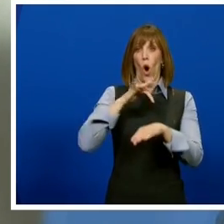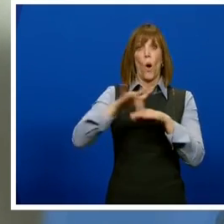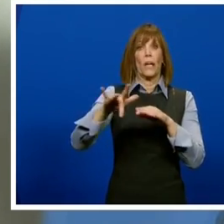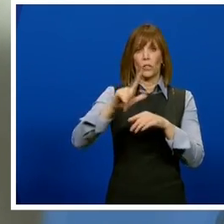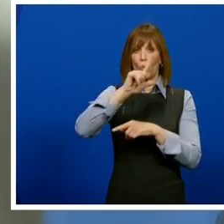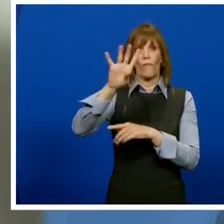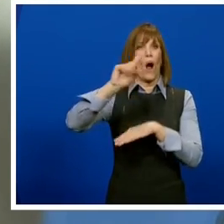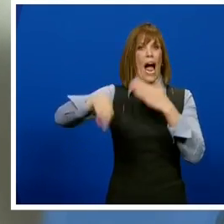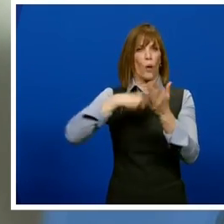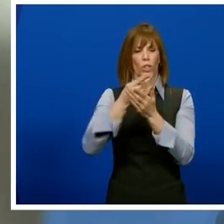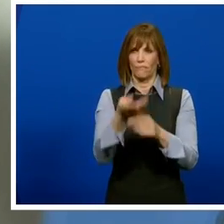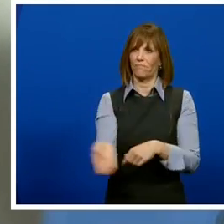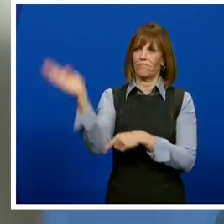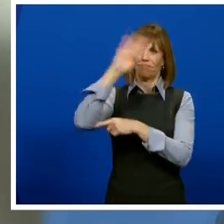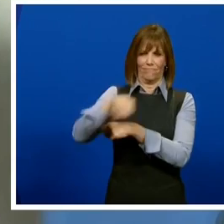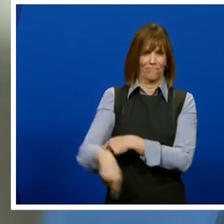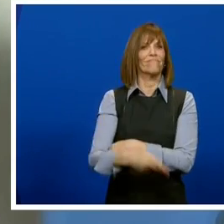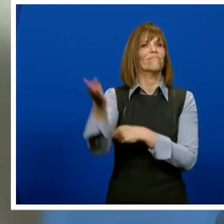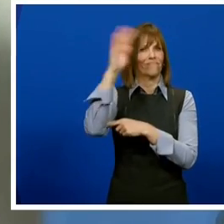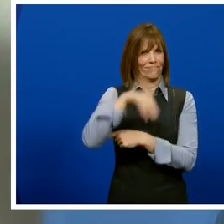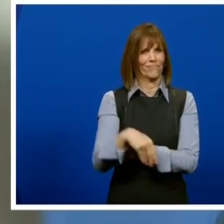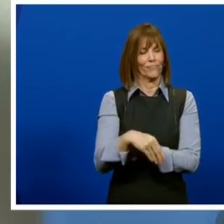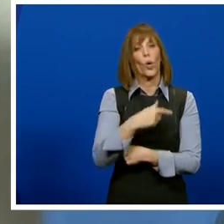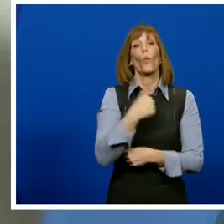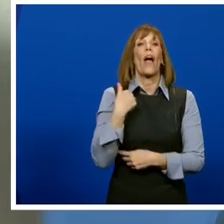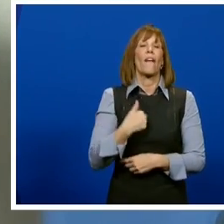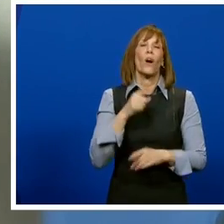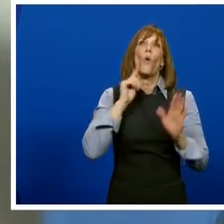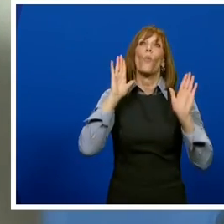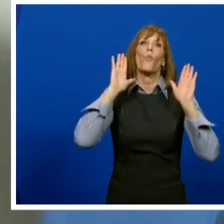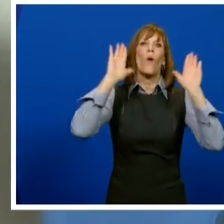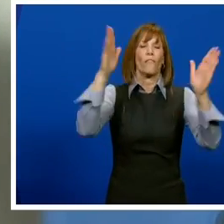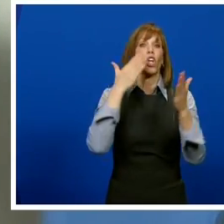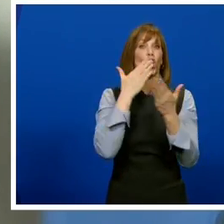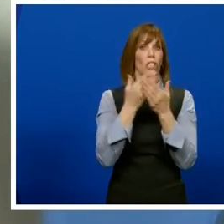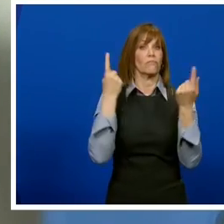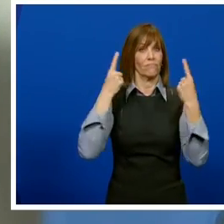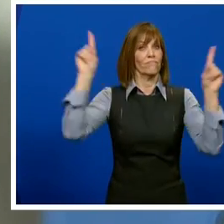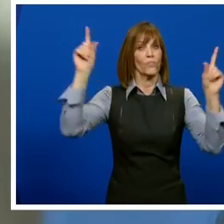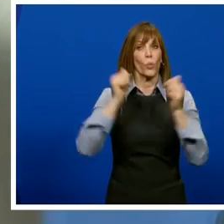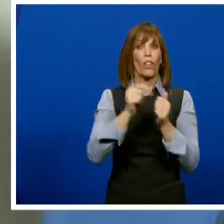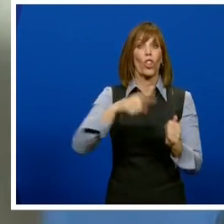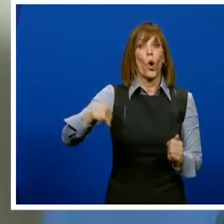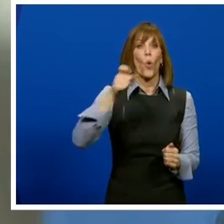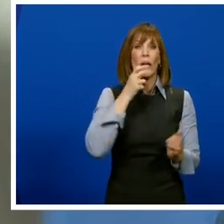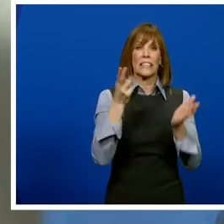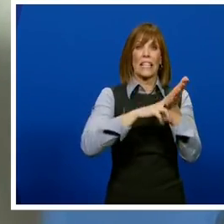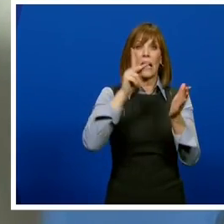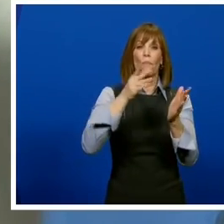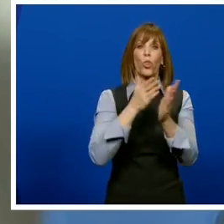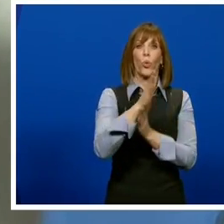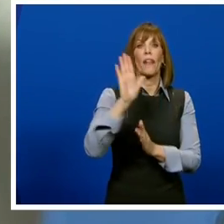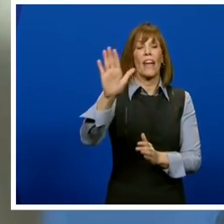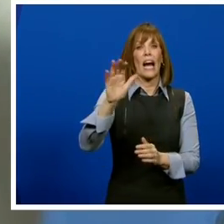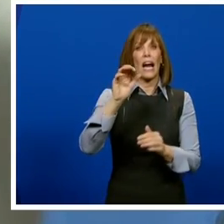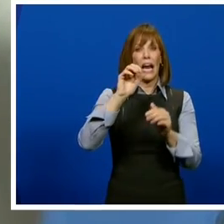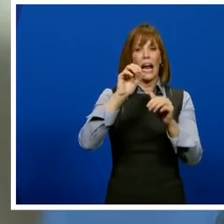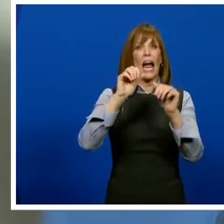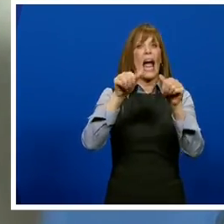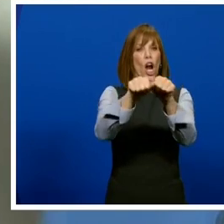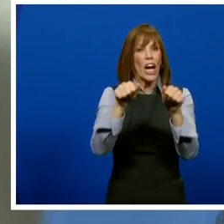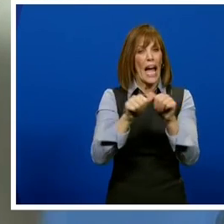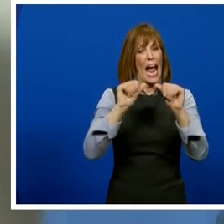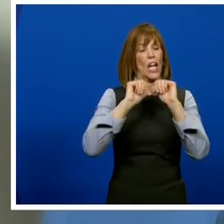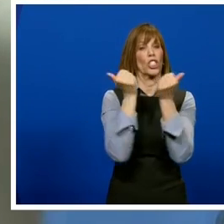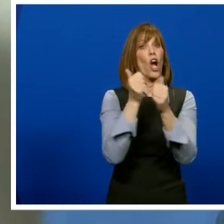24-7. We have had tremendous luck in reaching out to those who had signed up through their AAAs in the last couple